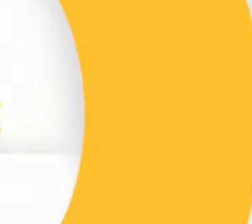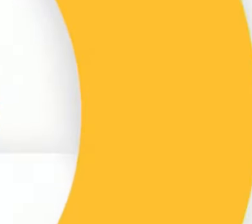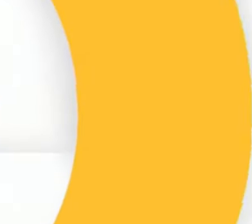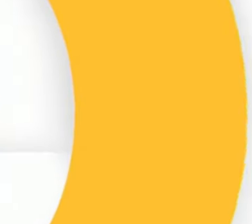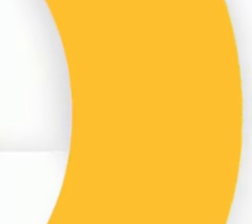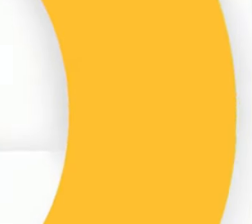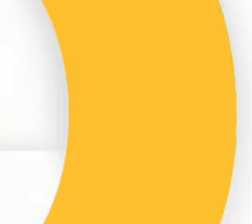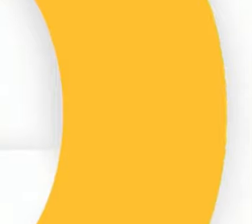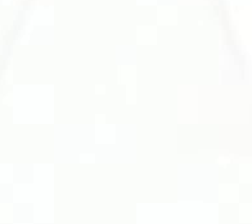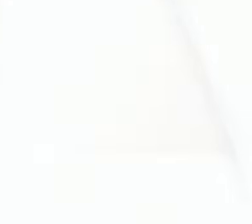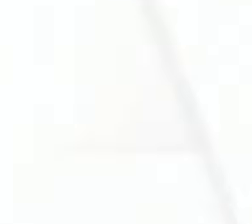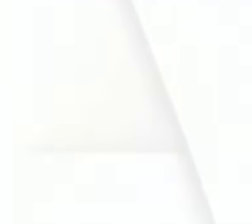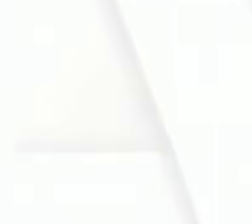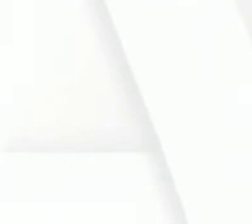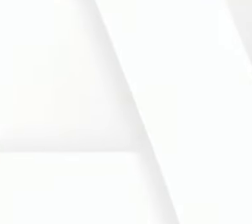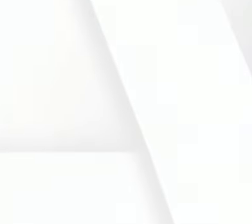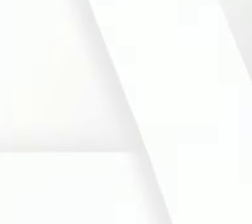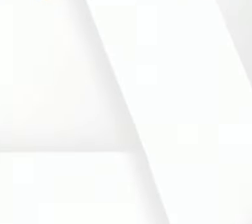Music